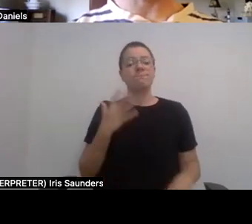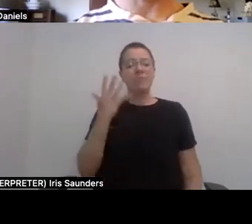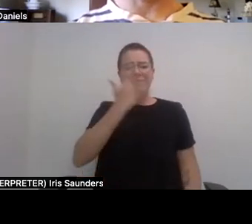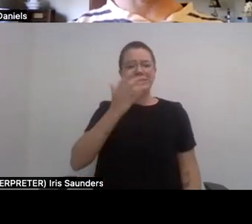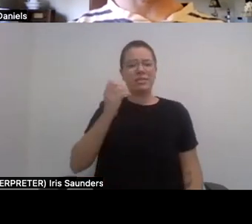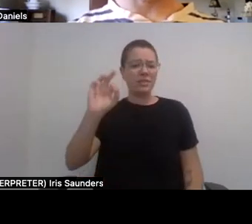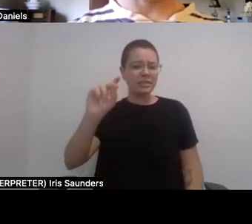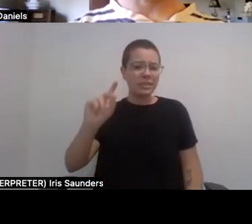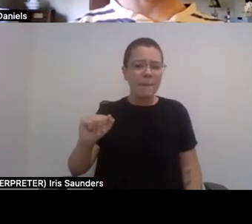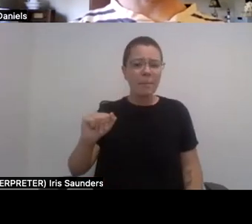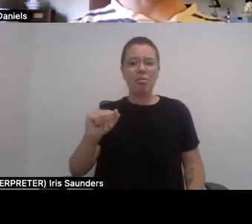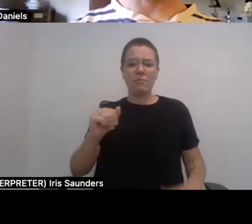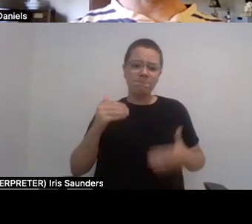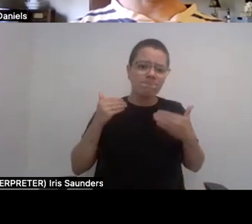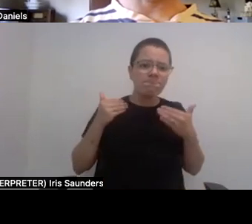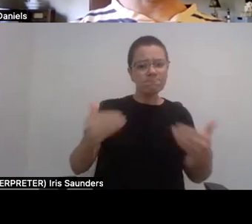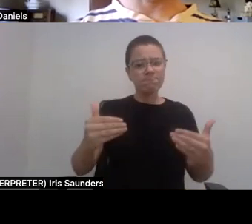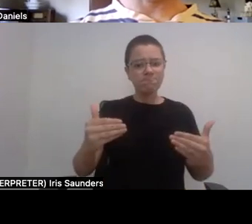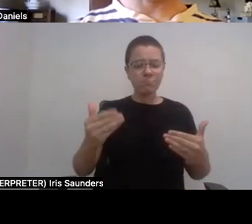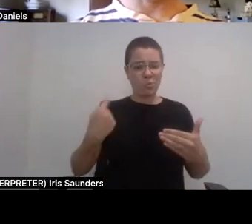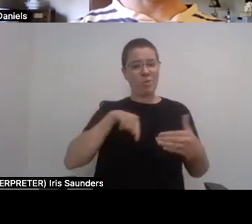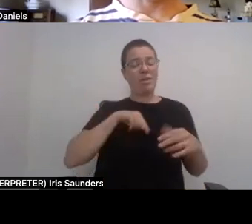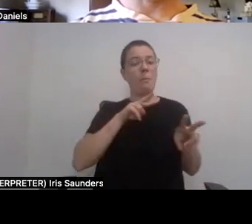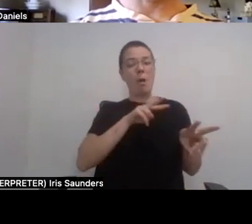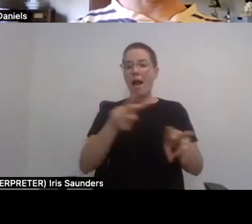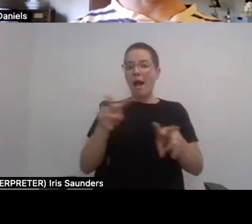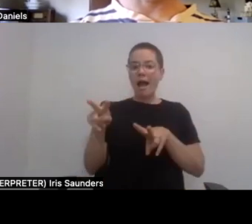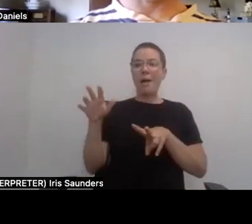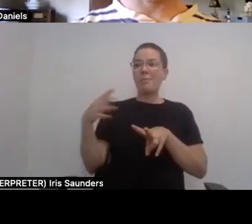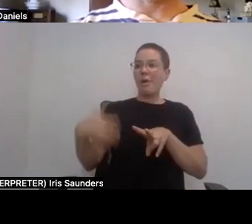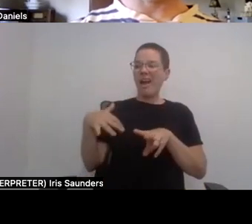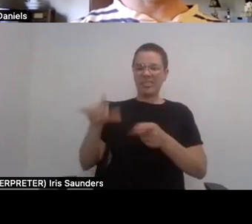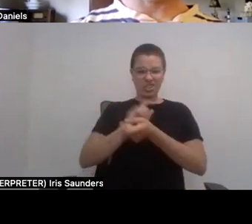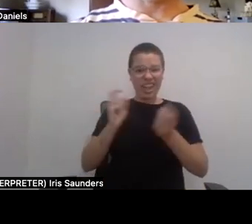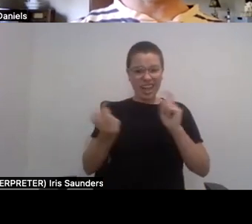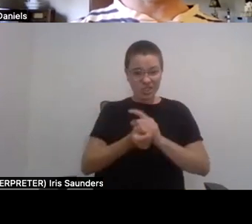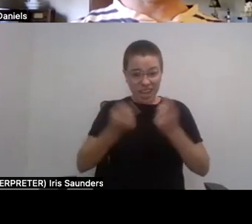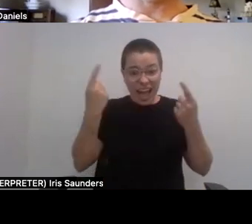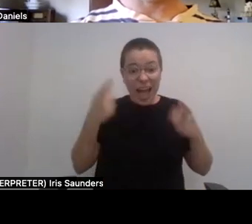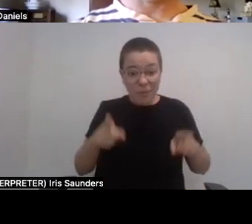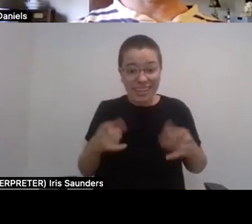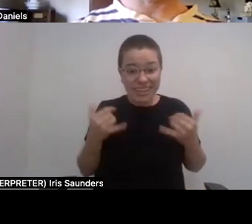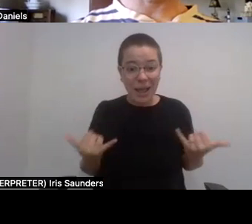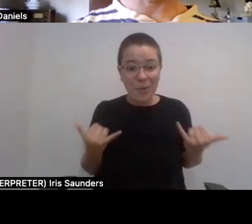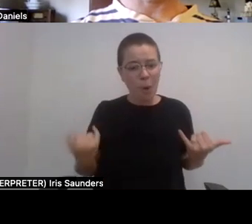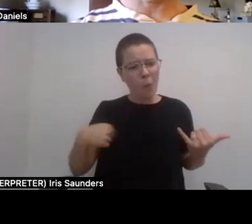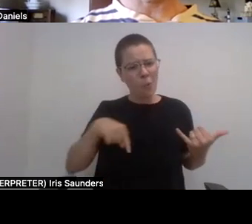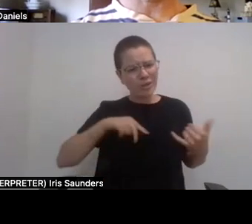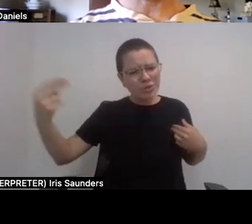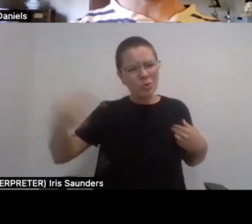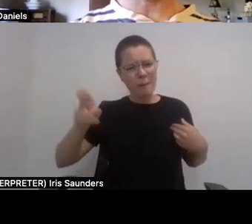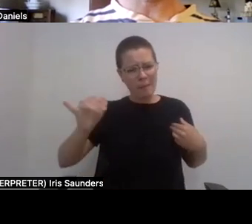industry, we are witnessing this change in real time. And we are joined by some of those pioneers tonight.